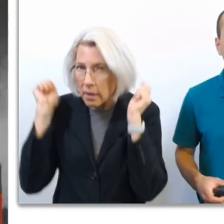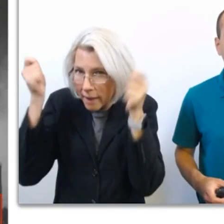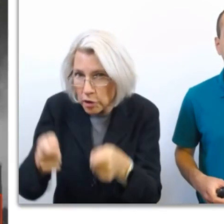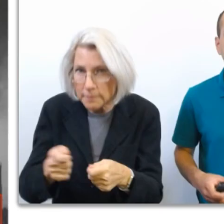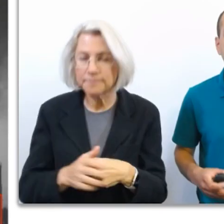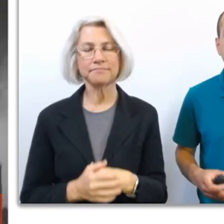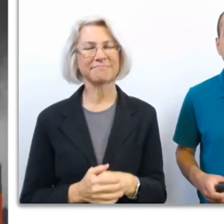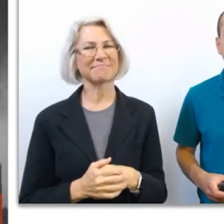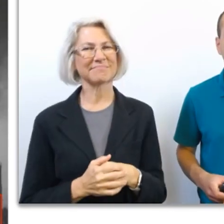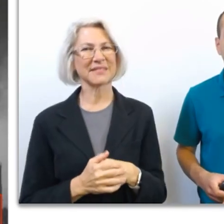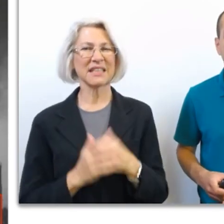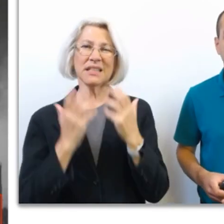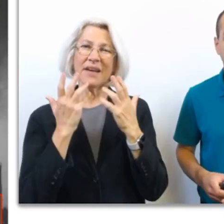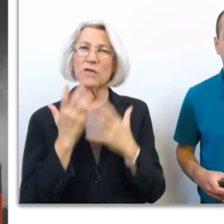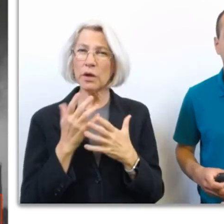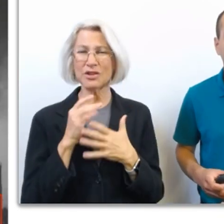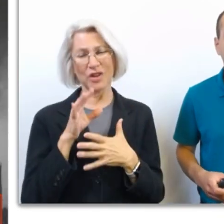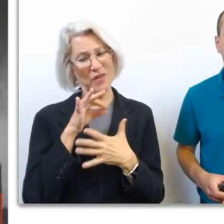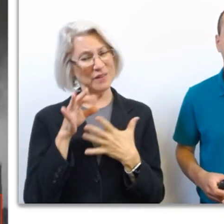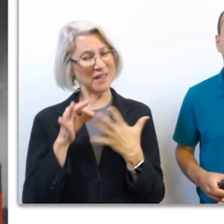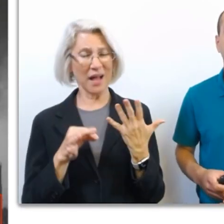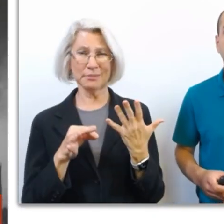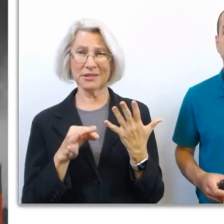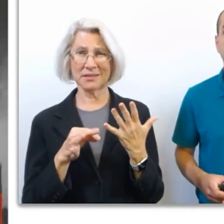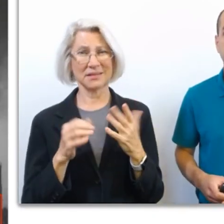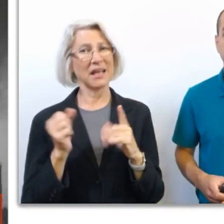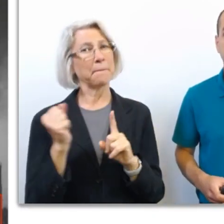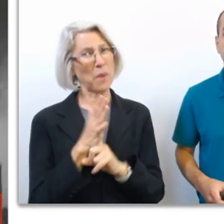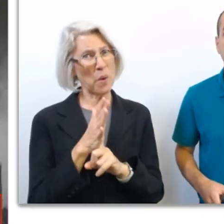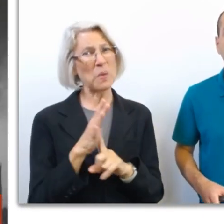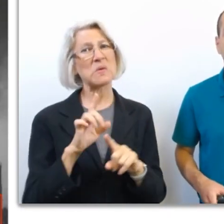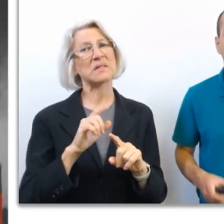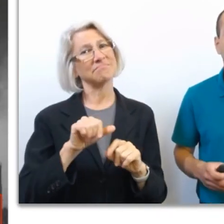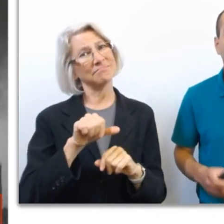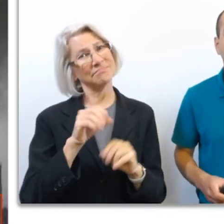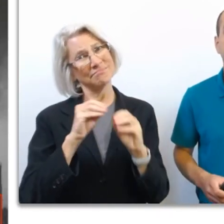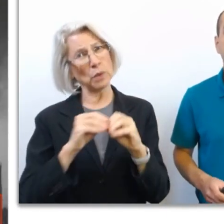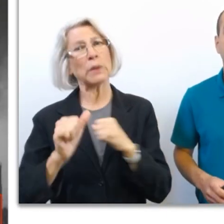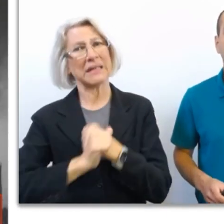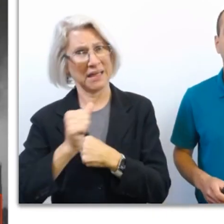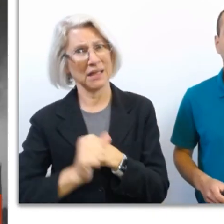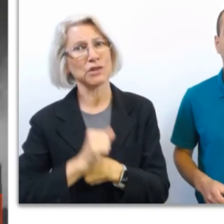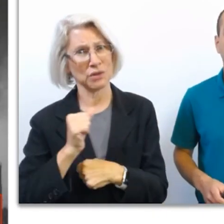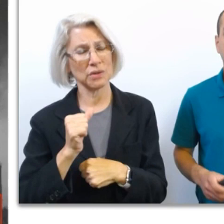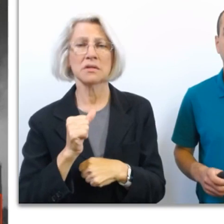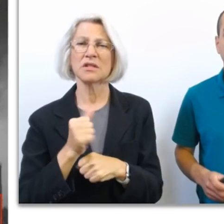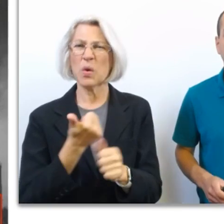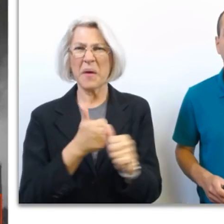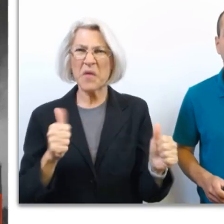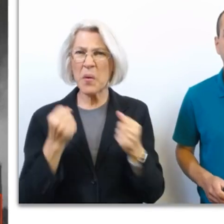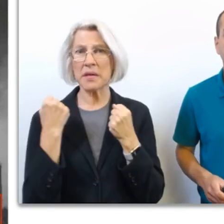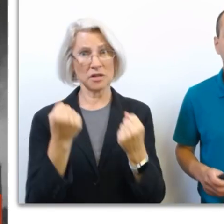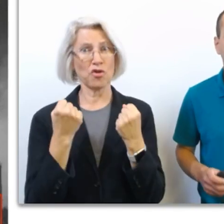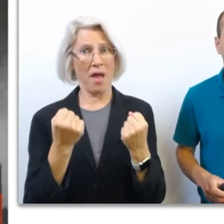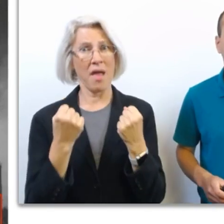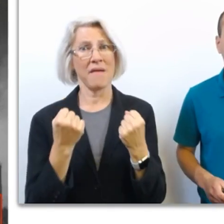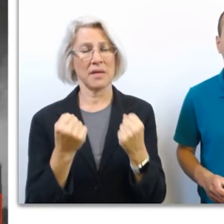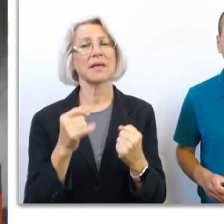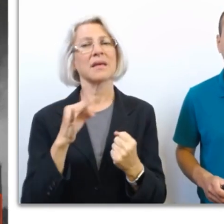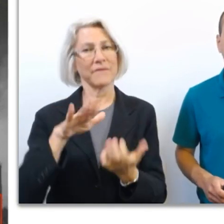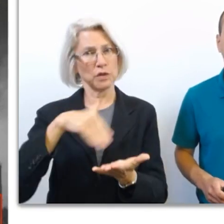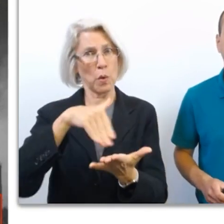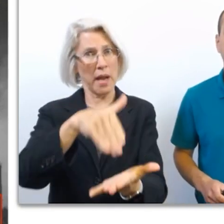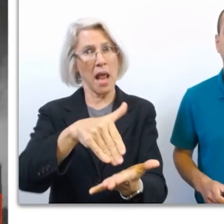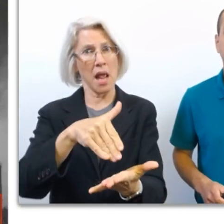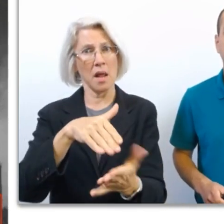Unfortunately, each of these options exposes you to other dangers, so avoid being on the road when a tornado warning is in effect